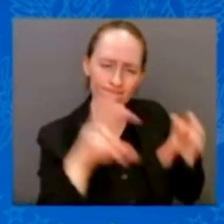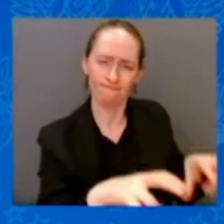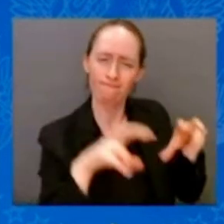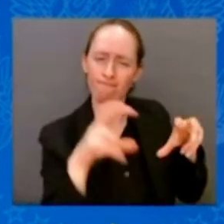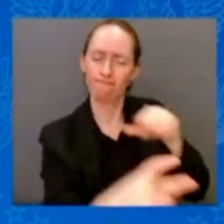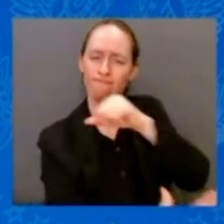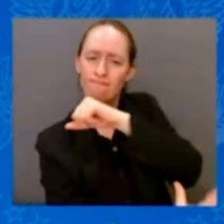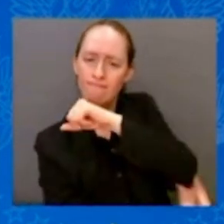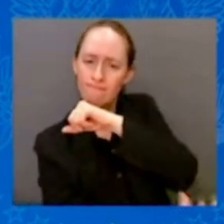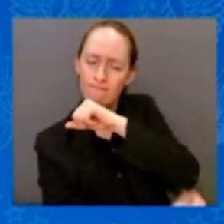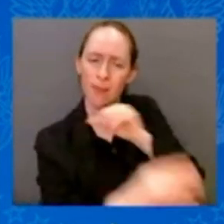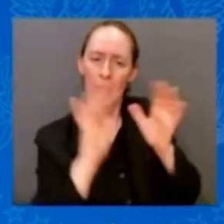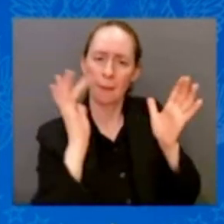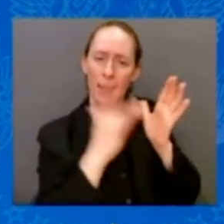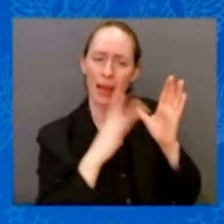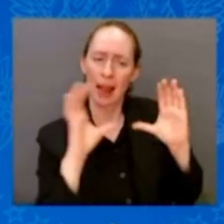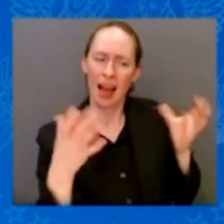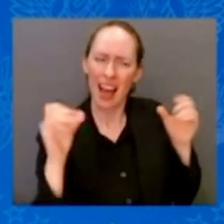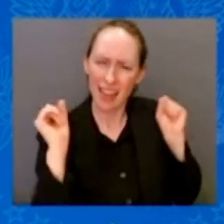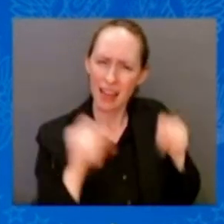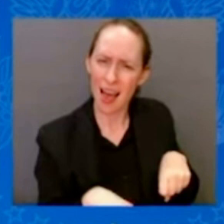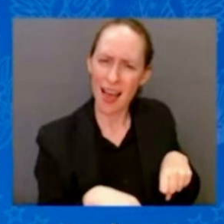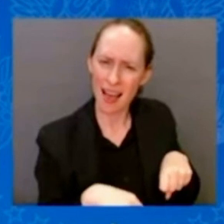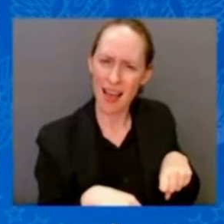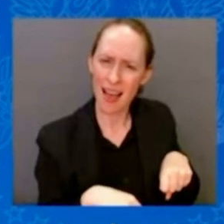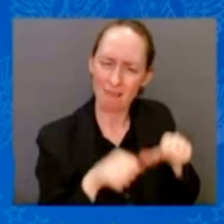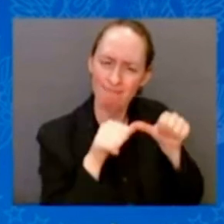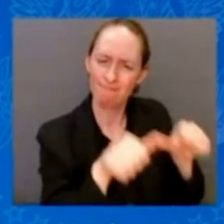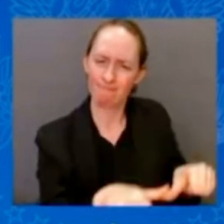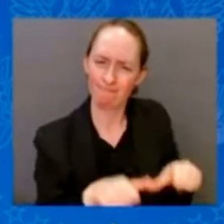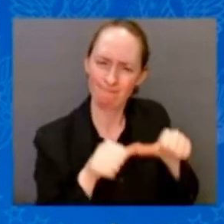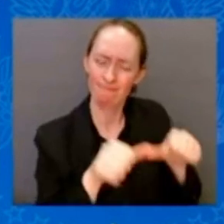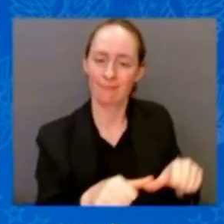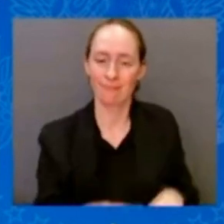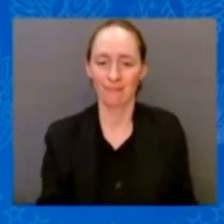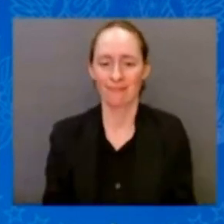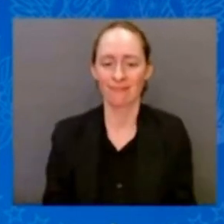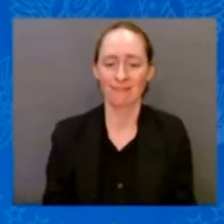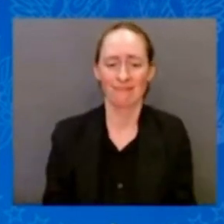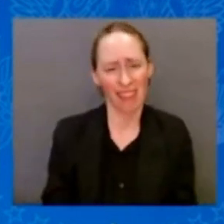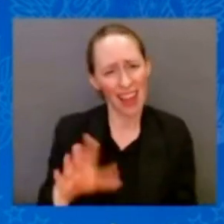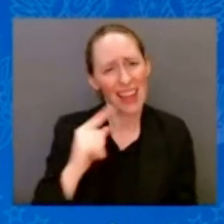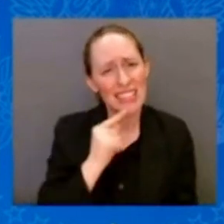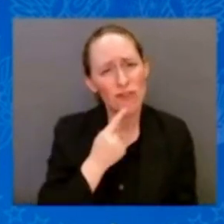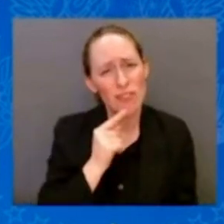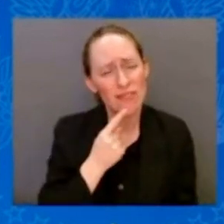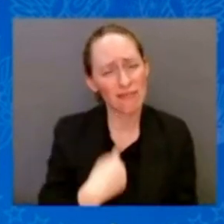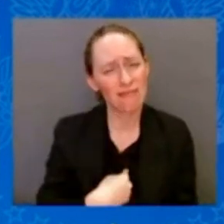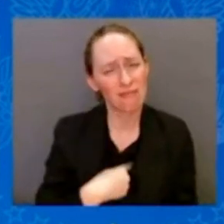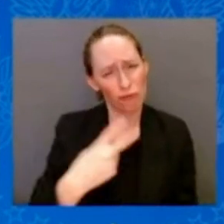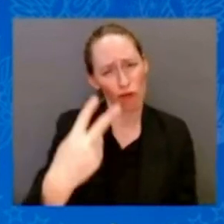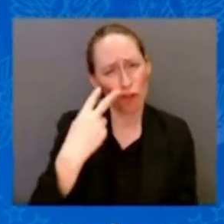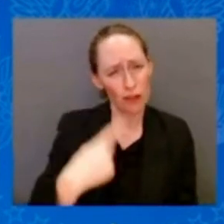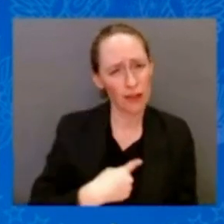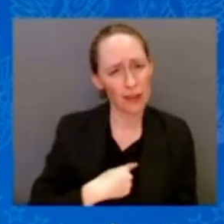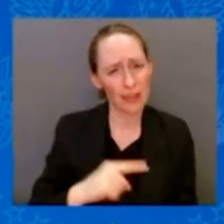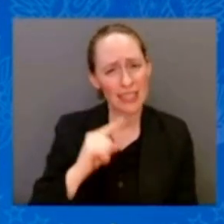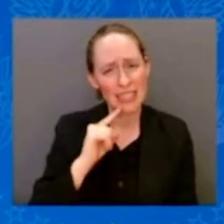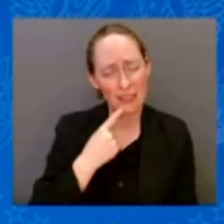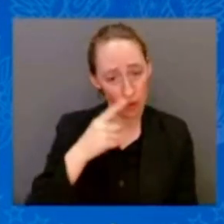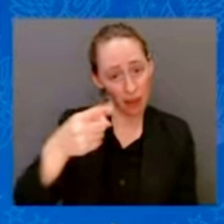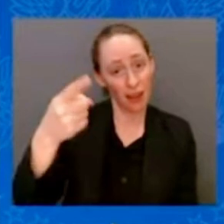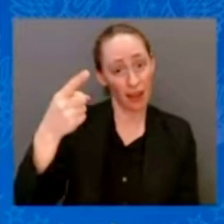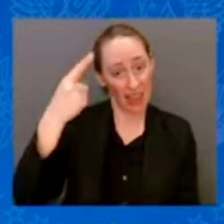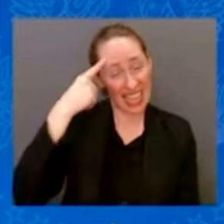I've long said, it's never, ever — and I mean this from the bottom of my heart — it's never, ever been a good bet to bet against the American people. And I can